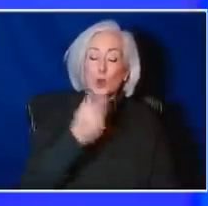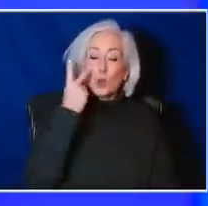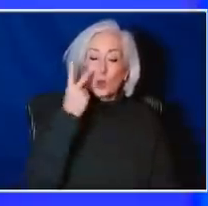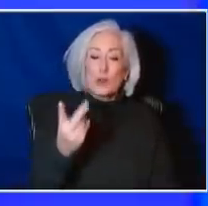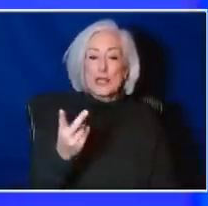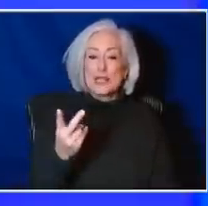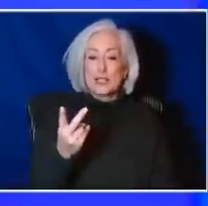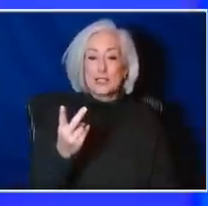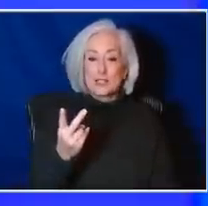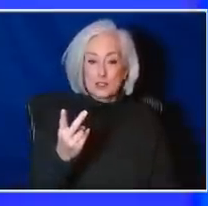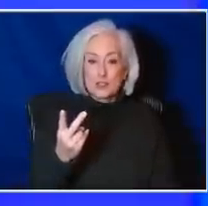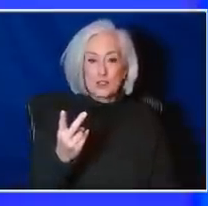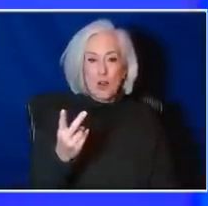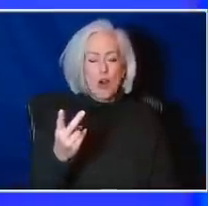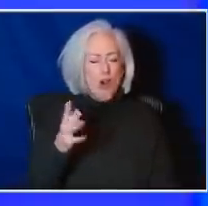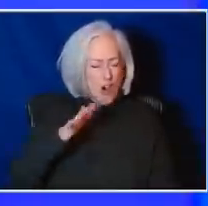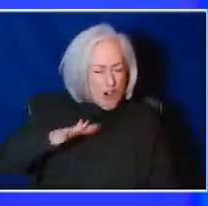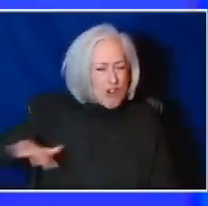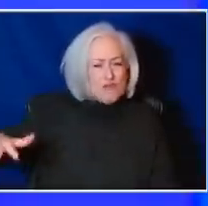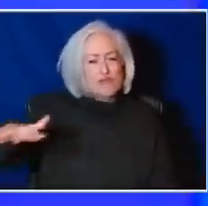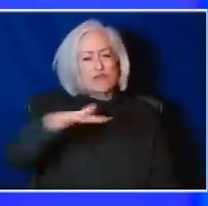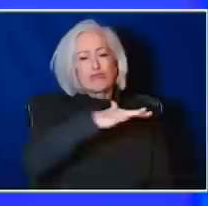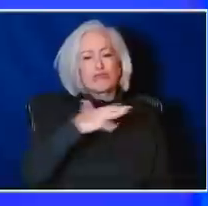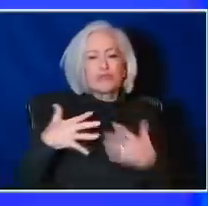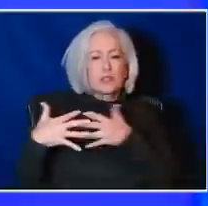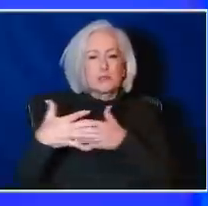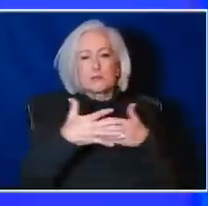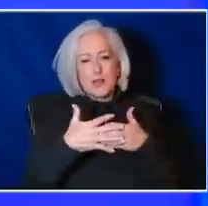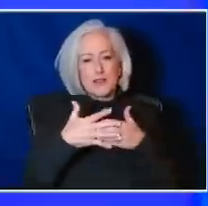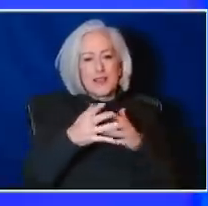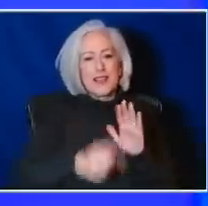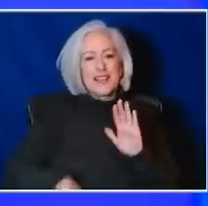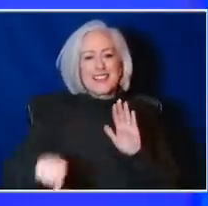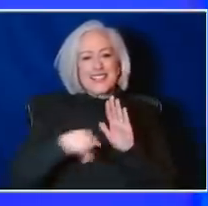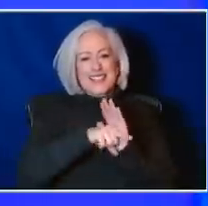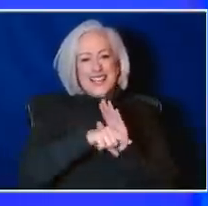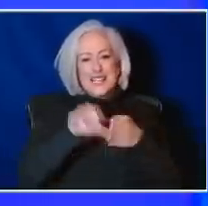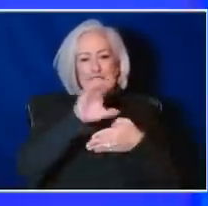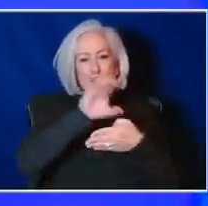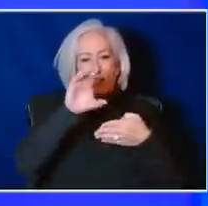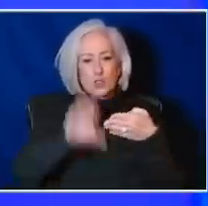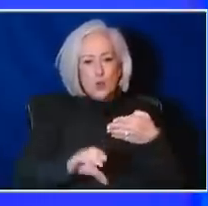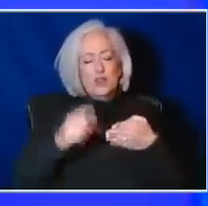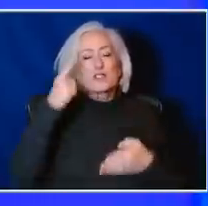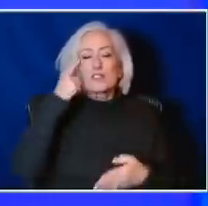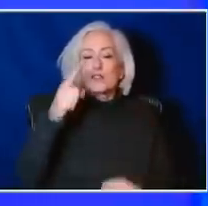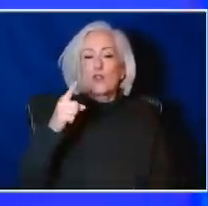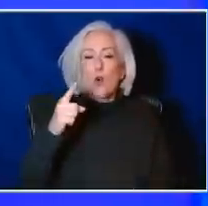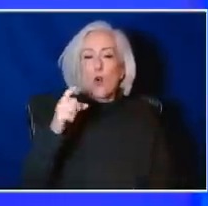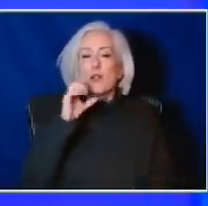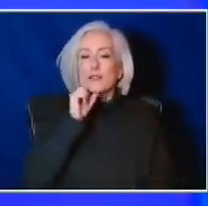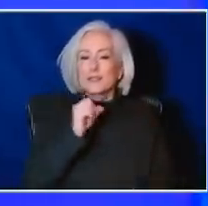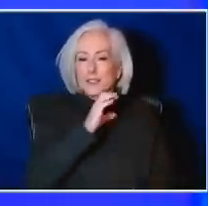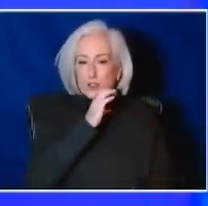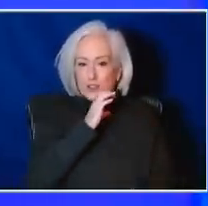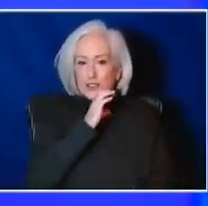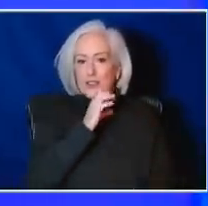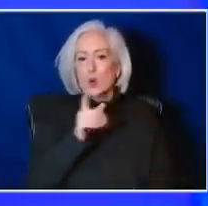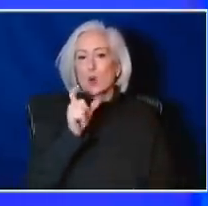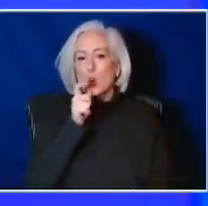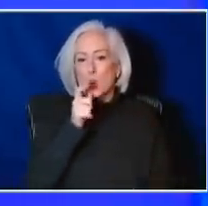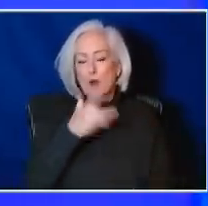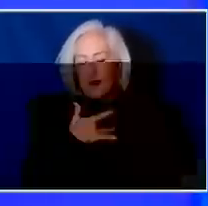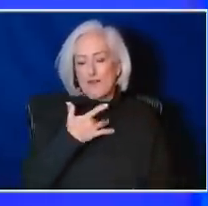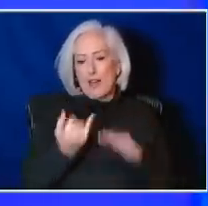national level, the negative consequences of isolation for those older adults. And we knew that those consequences existed and were